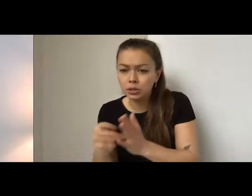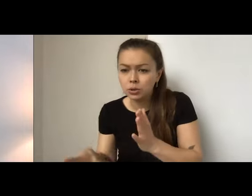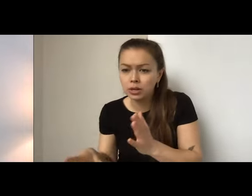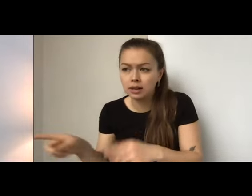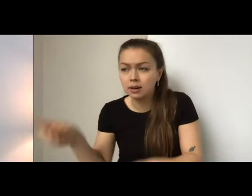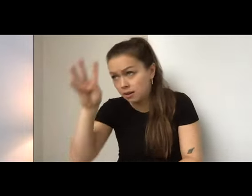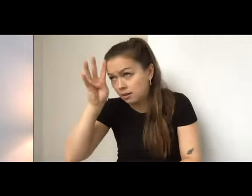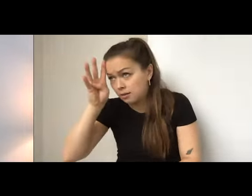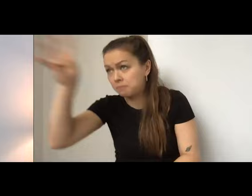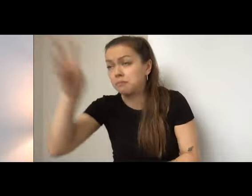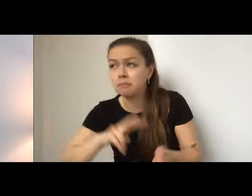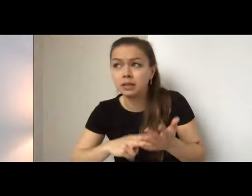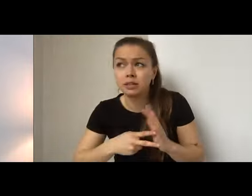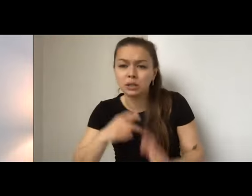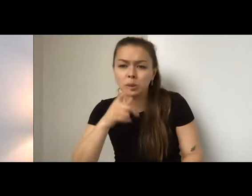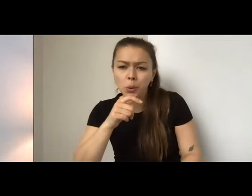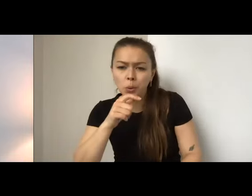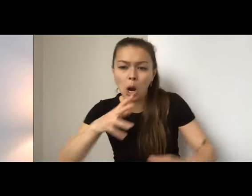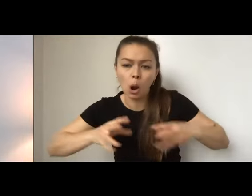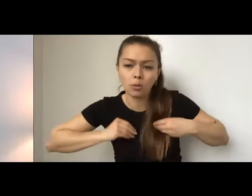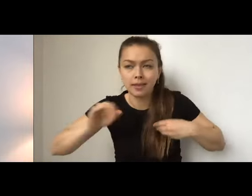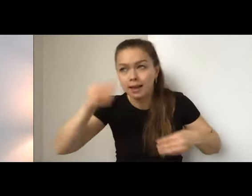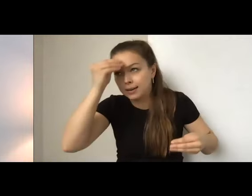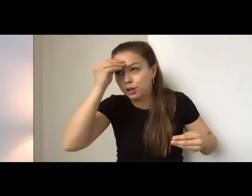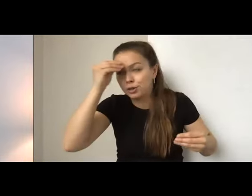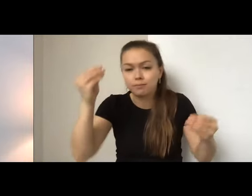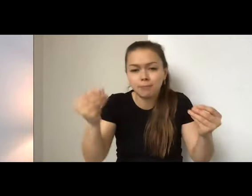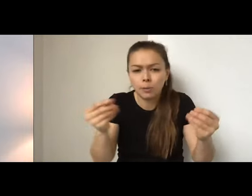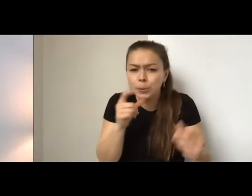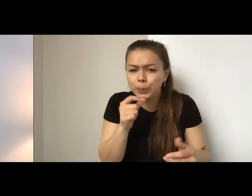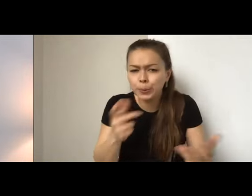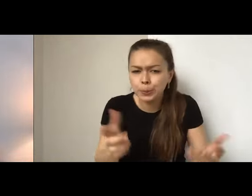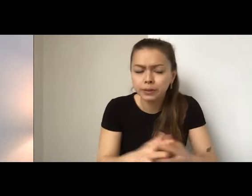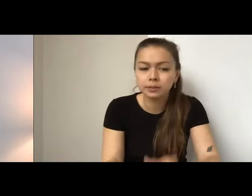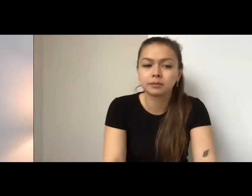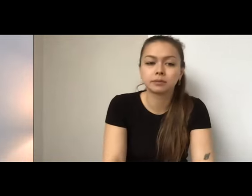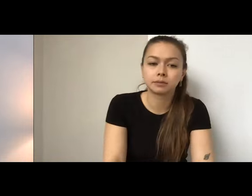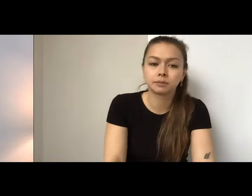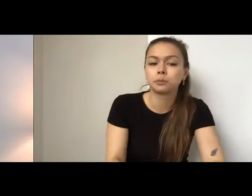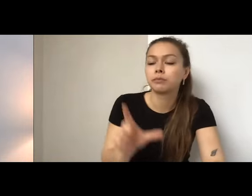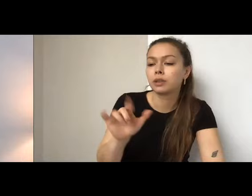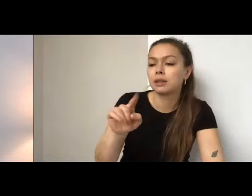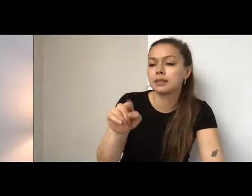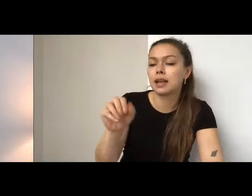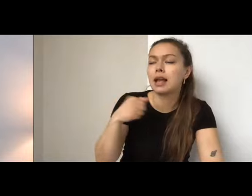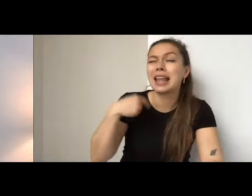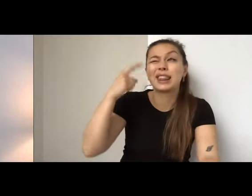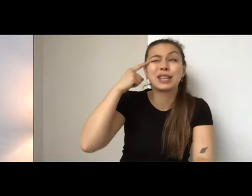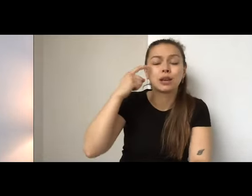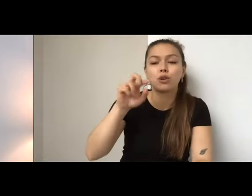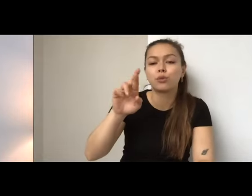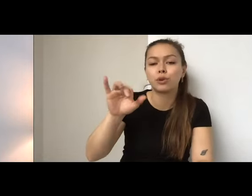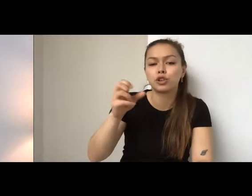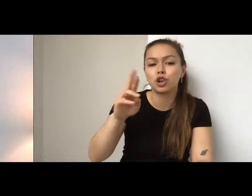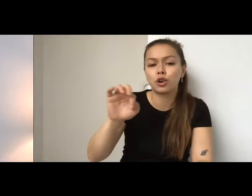Richard already touched on this. Um, you know, intellectual property, um, it's kind of a gray area. Anything